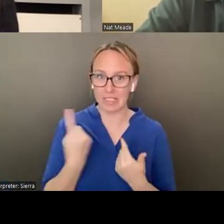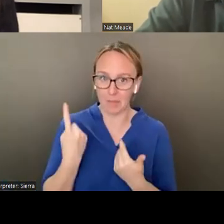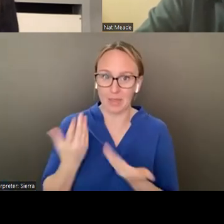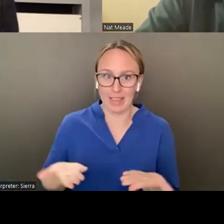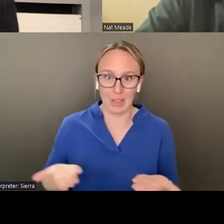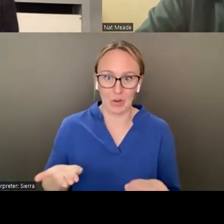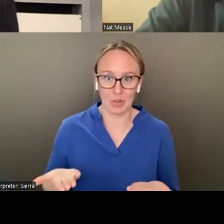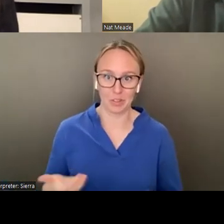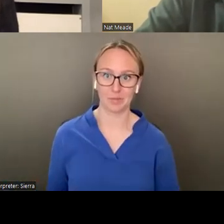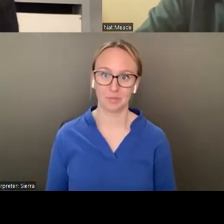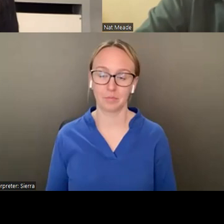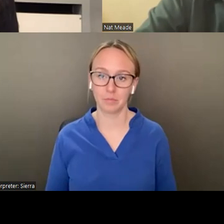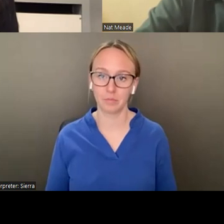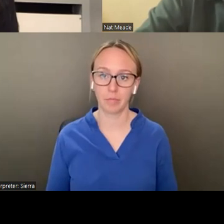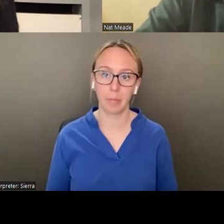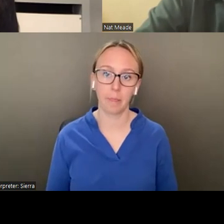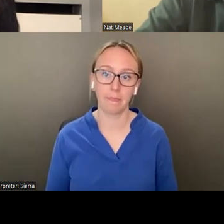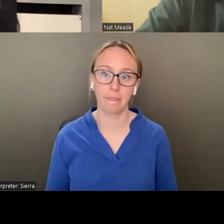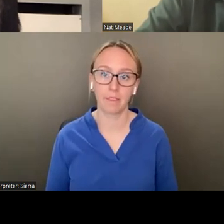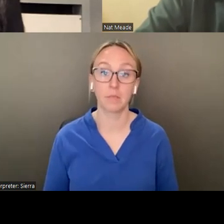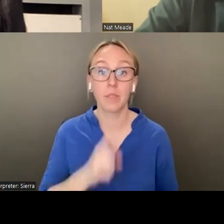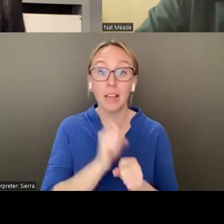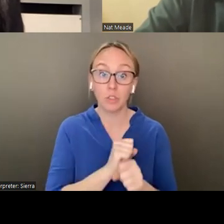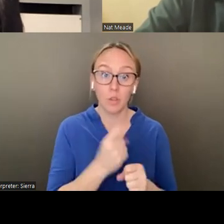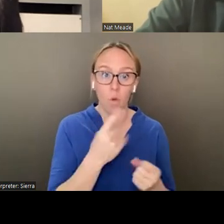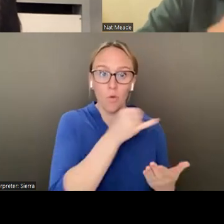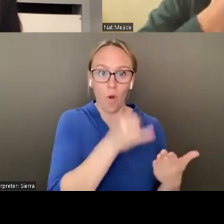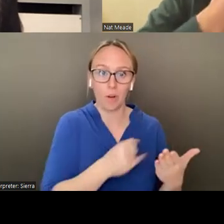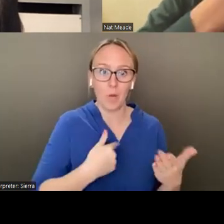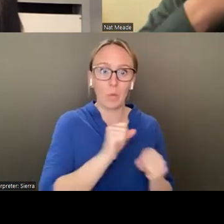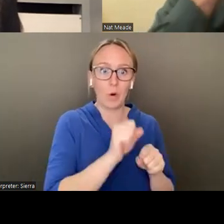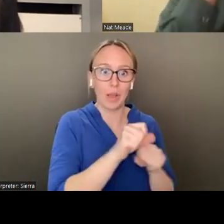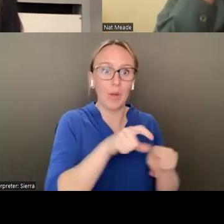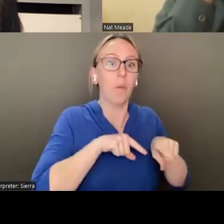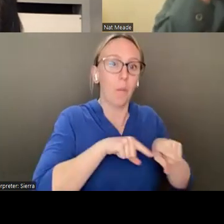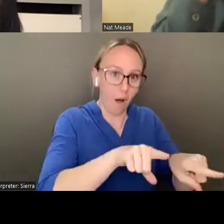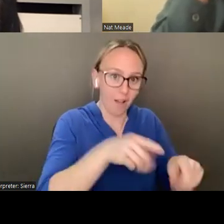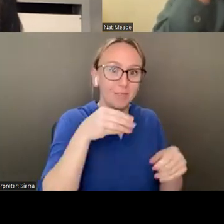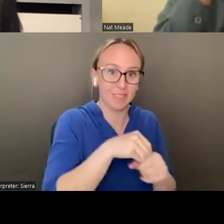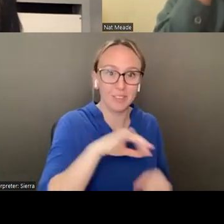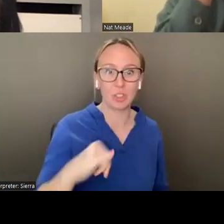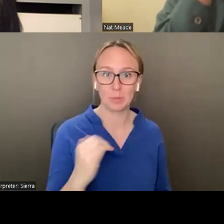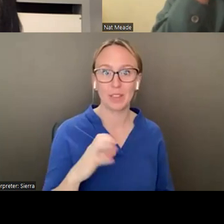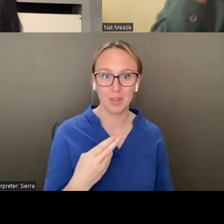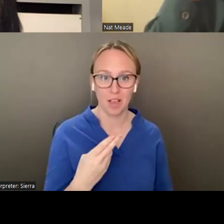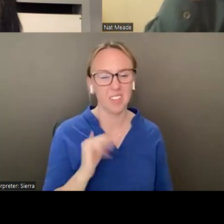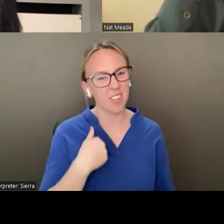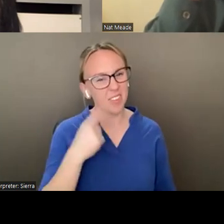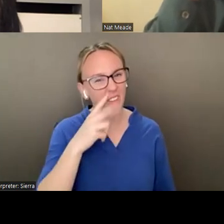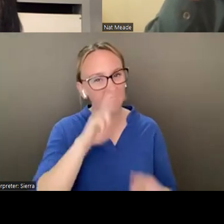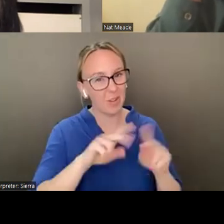piece that I was working on at the James Castle House, so I thought that would be fun to share. So this is